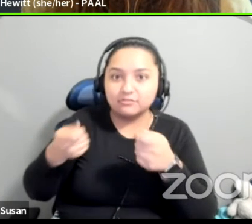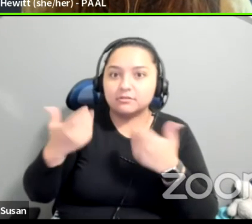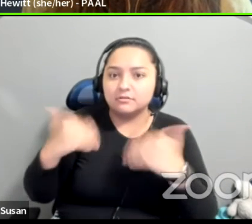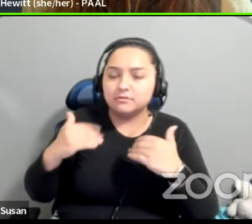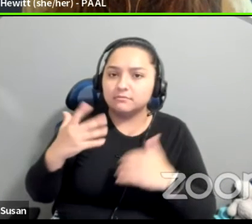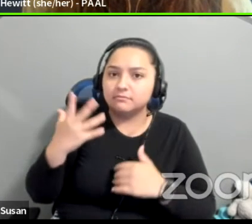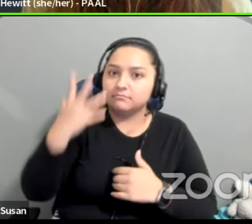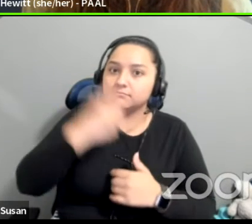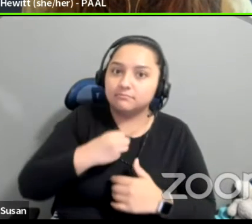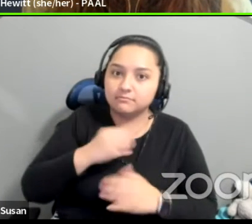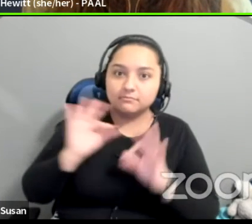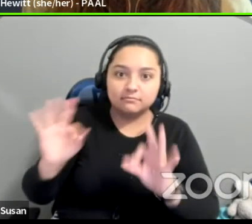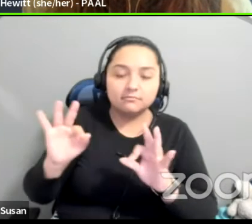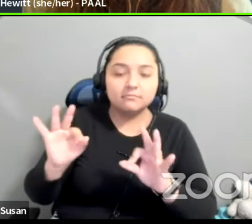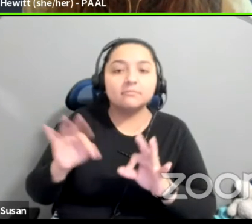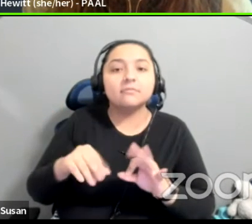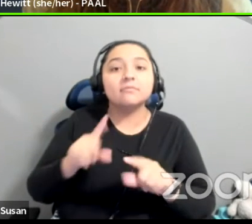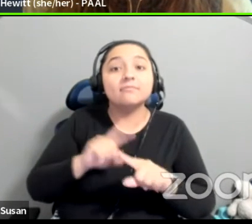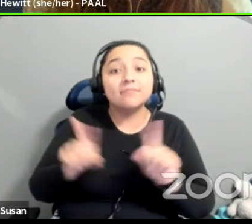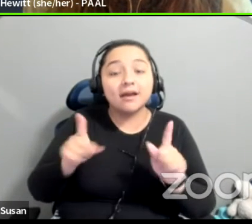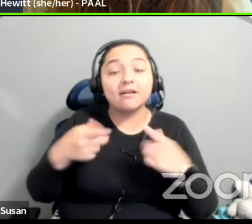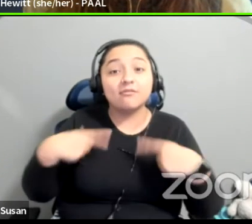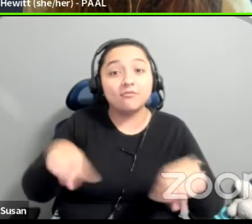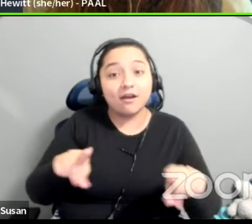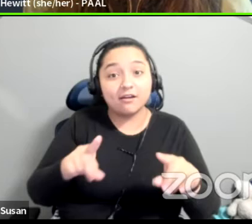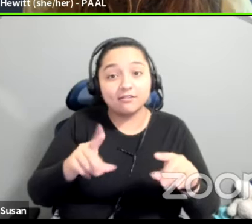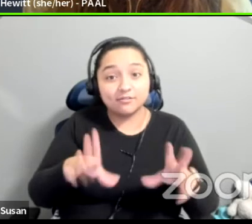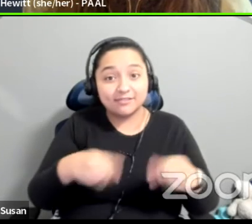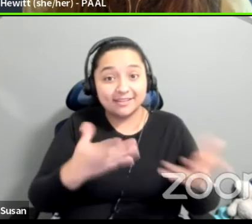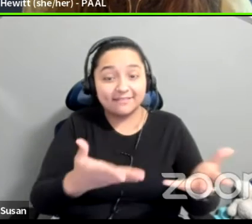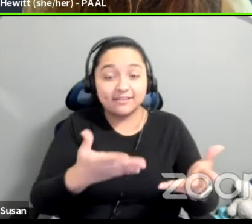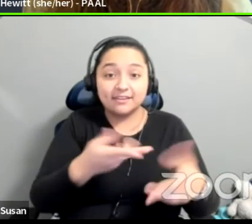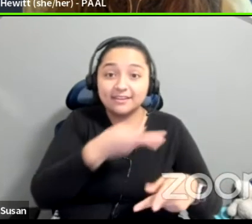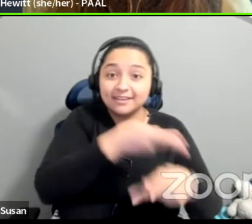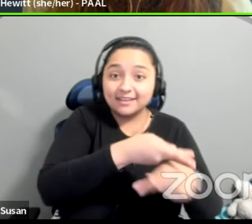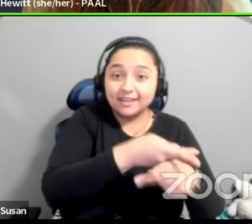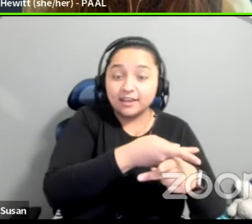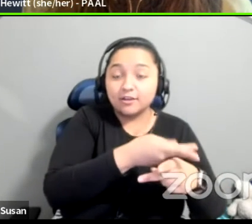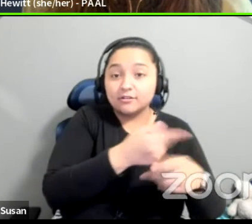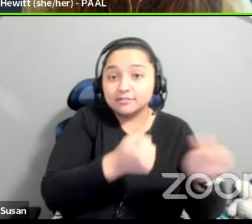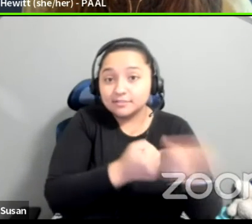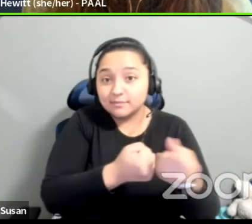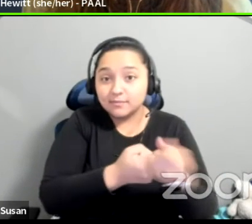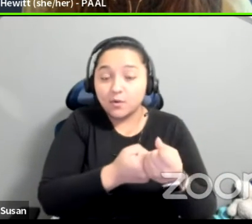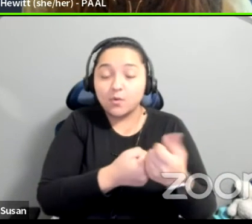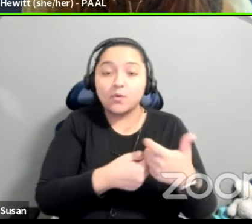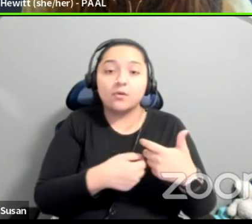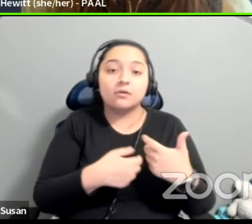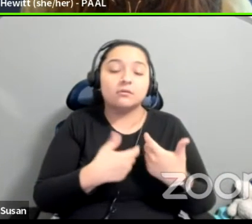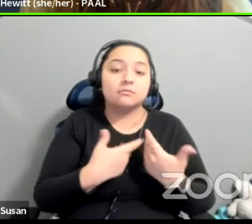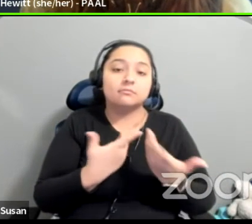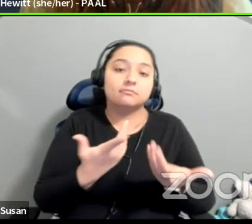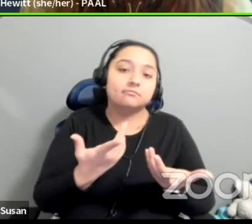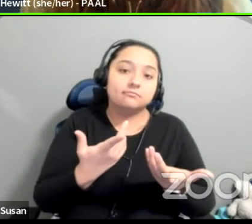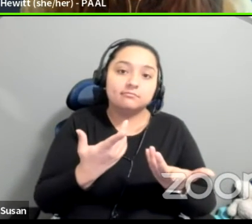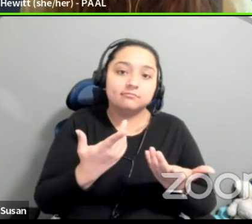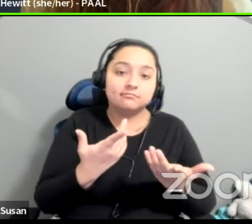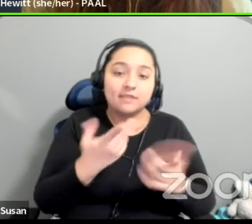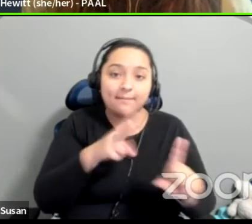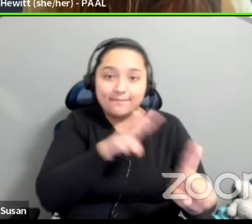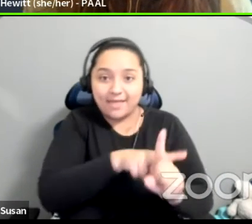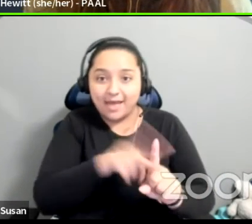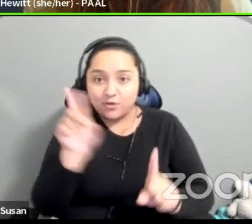that as you're applying caregiver support, sometimes the, the burden where you identify, like the burden of applying it